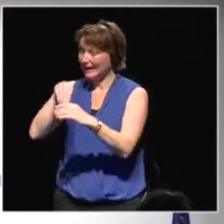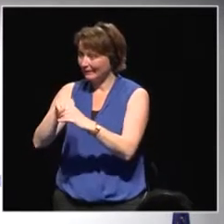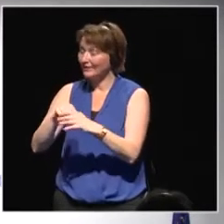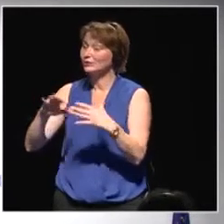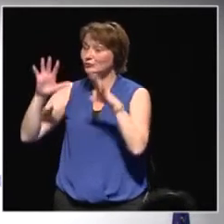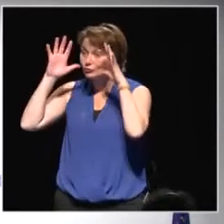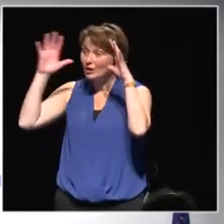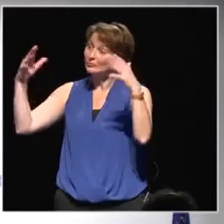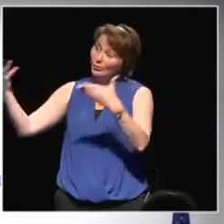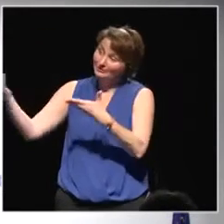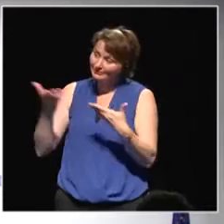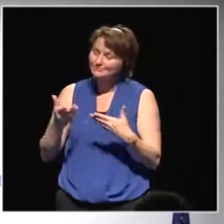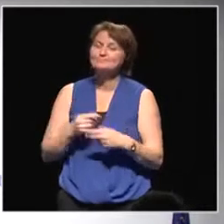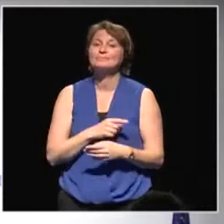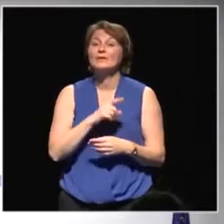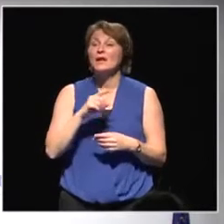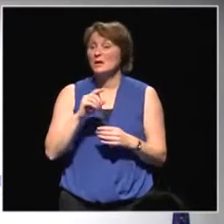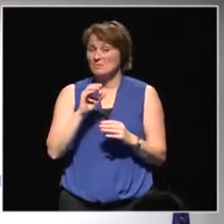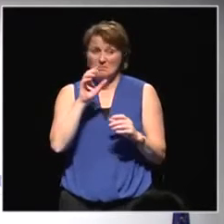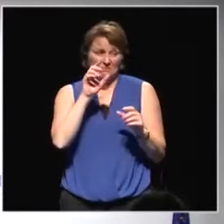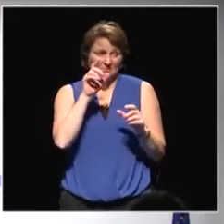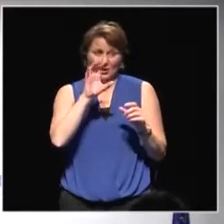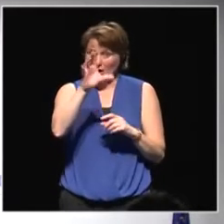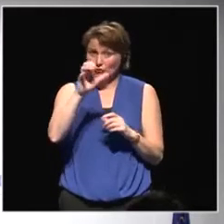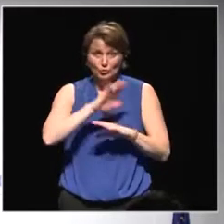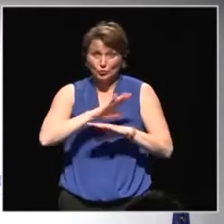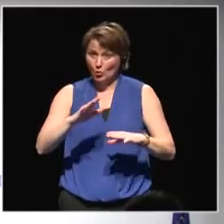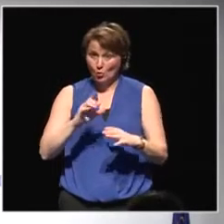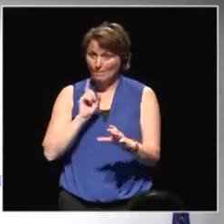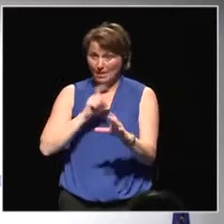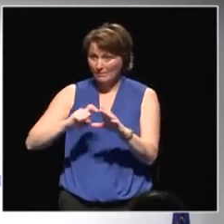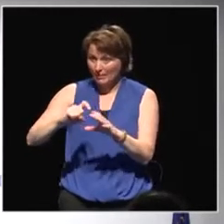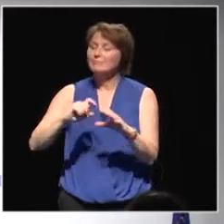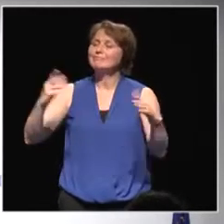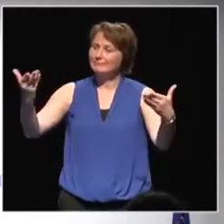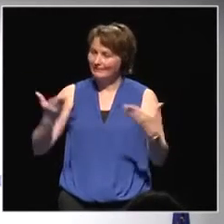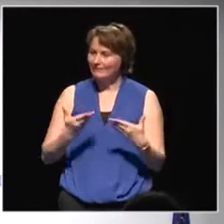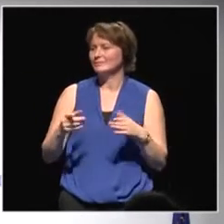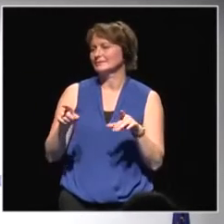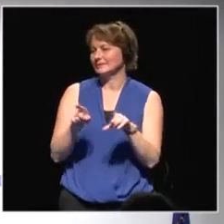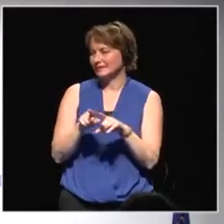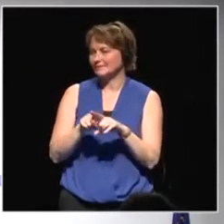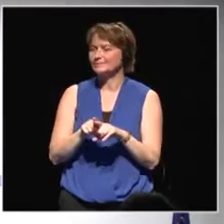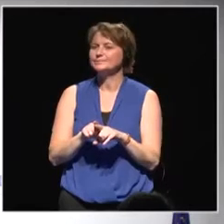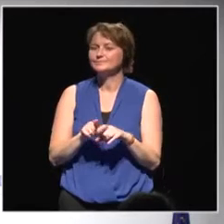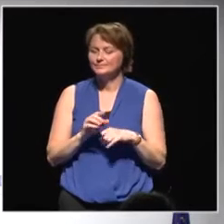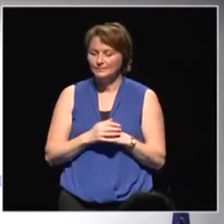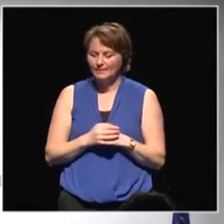We also invite non-member countries, Kutasi,